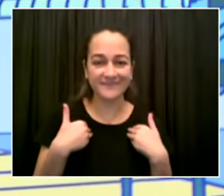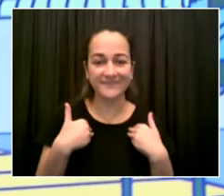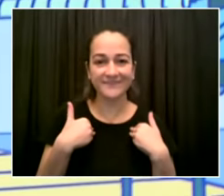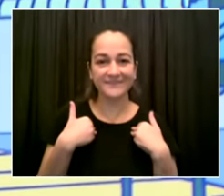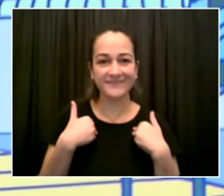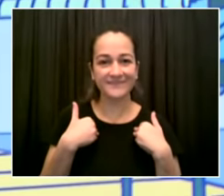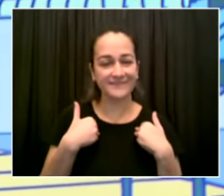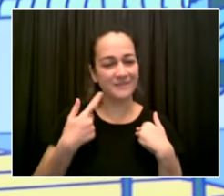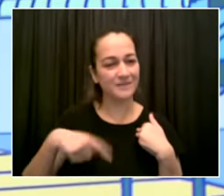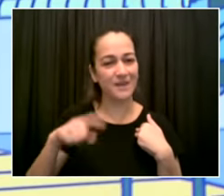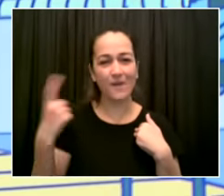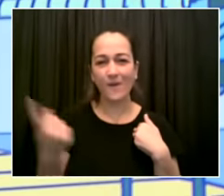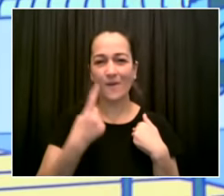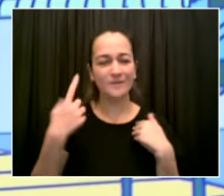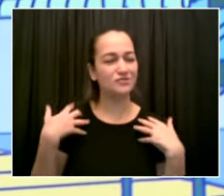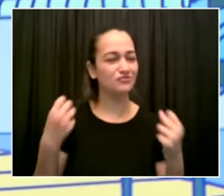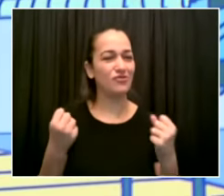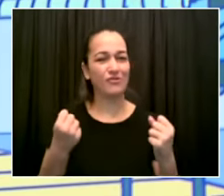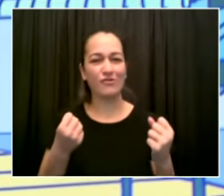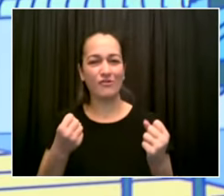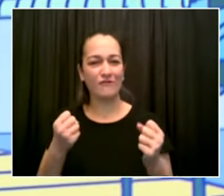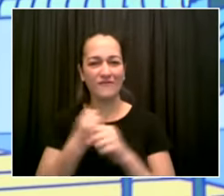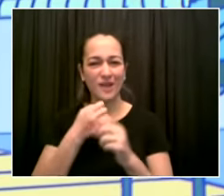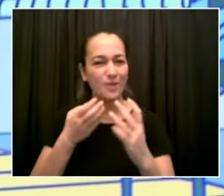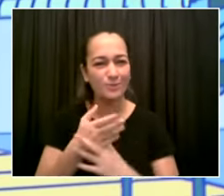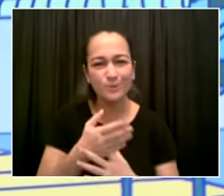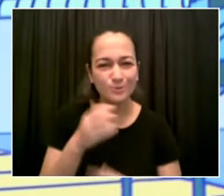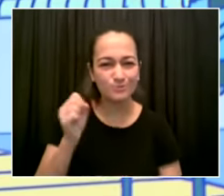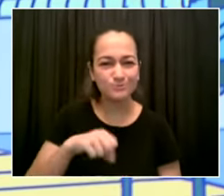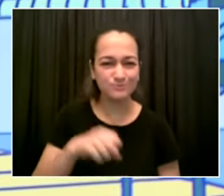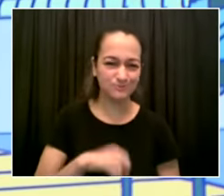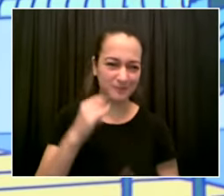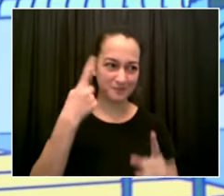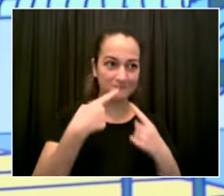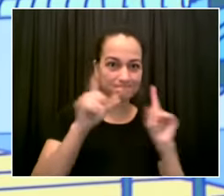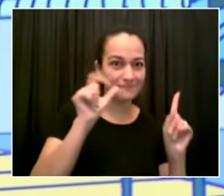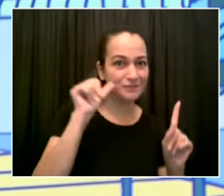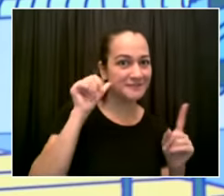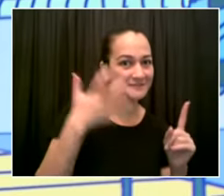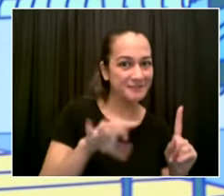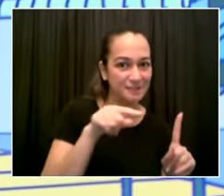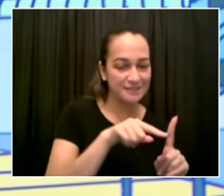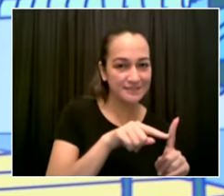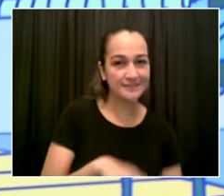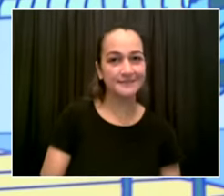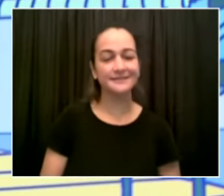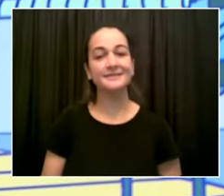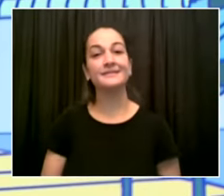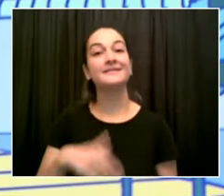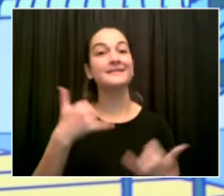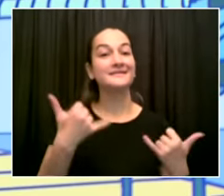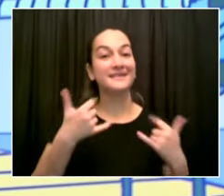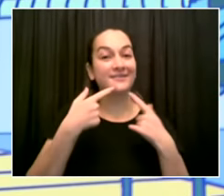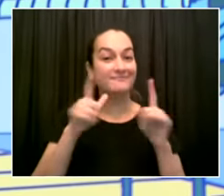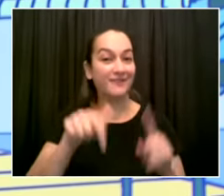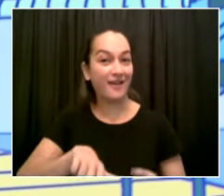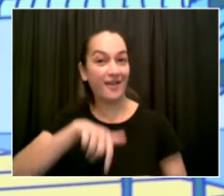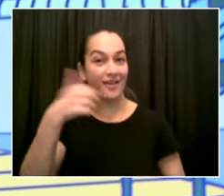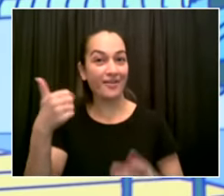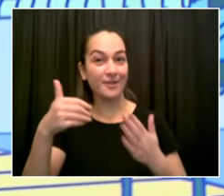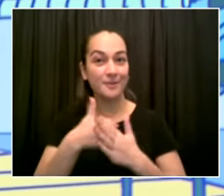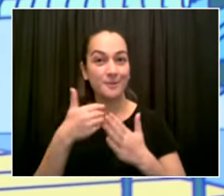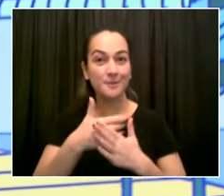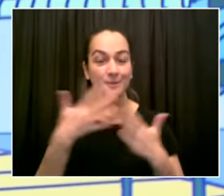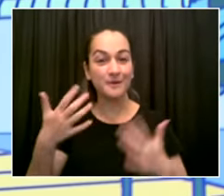example the crossroads of the world time square a place that is synonymous with the energy and the joy